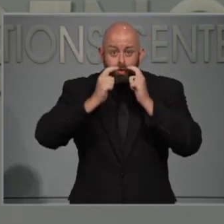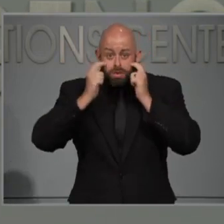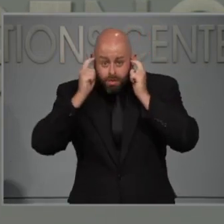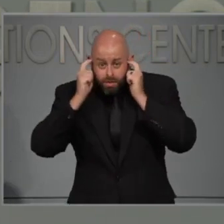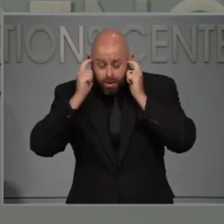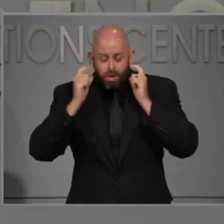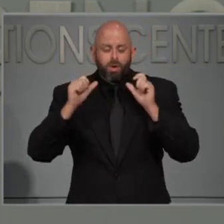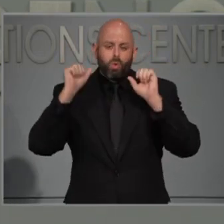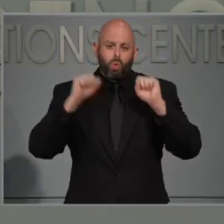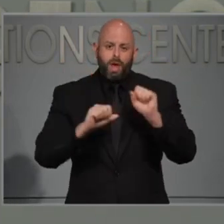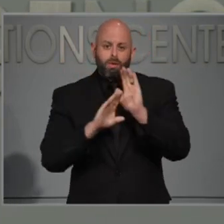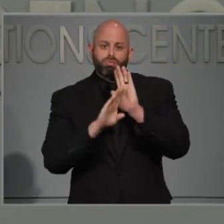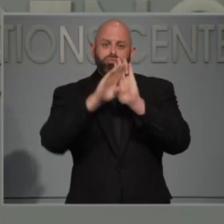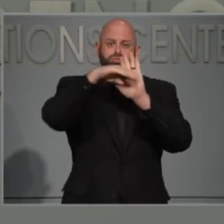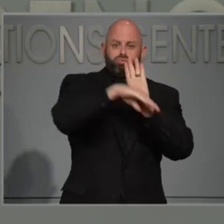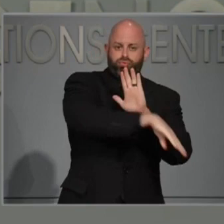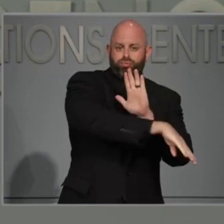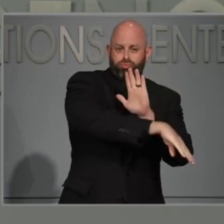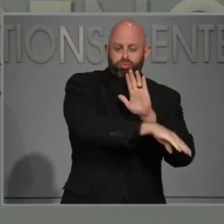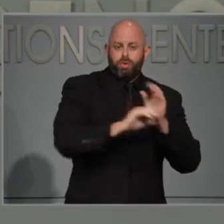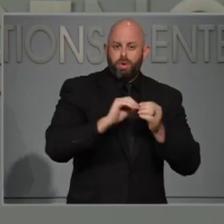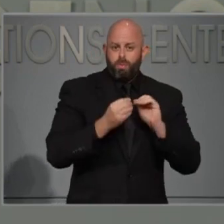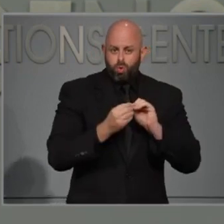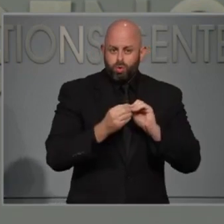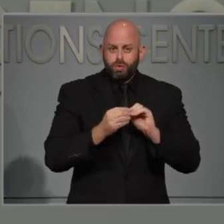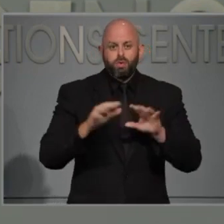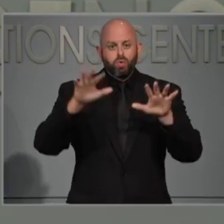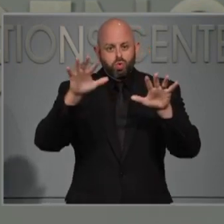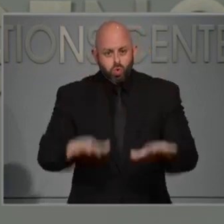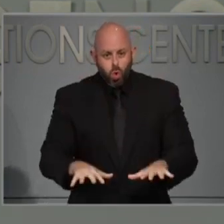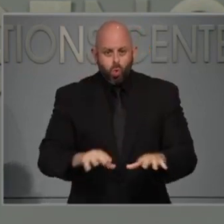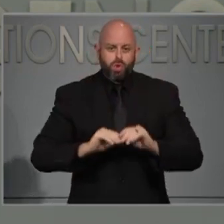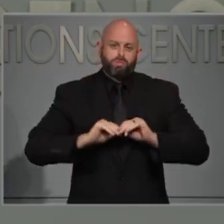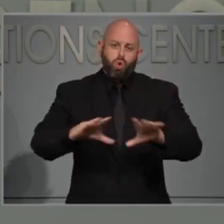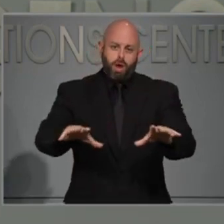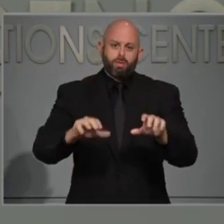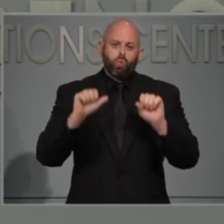curve and slow the spread of this virus so that we can continue to make progress. Thanks.